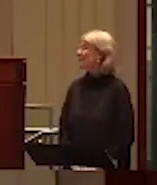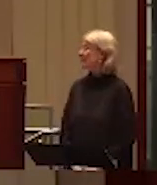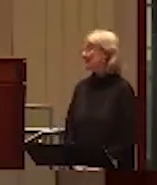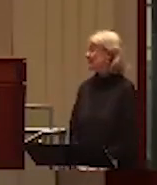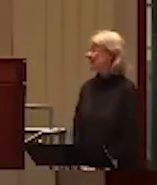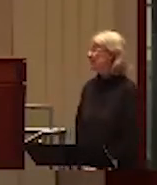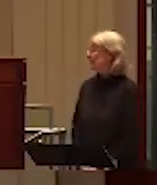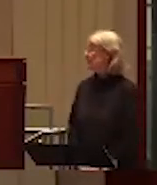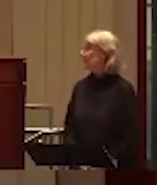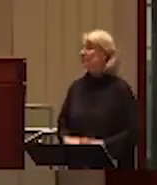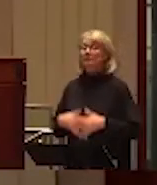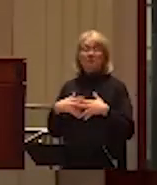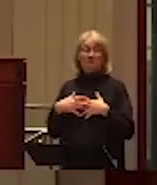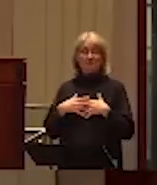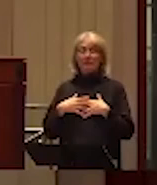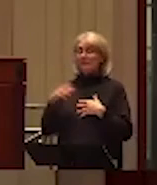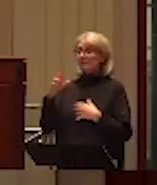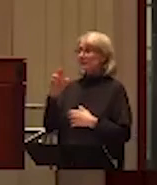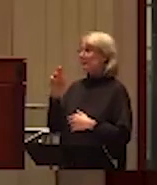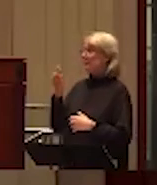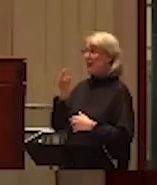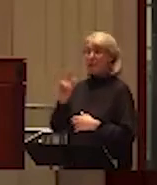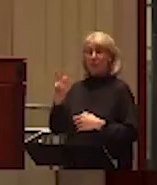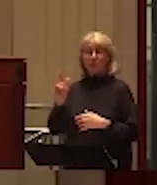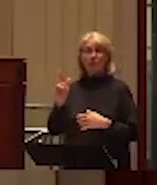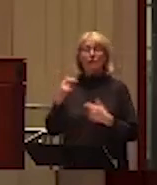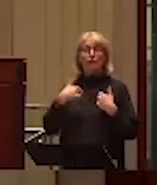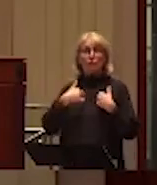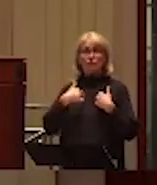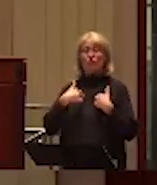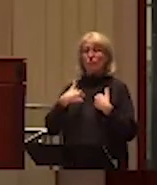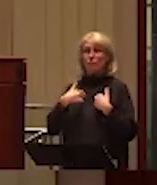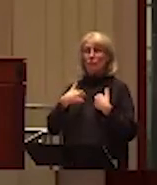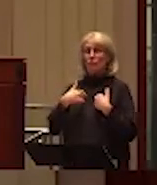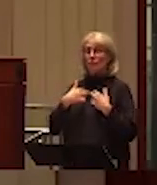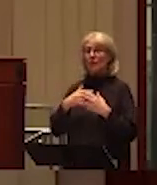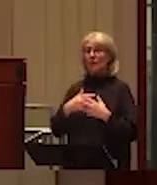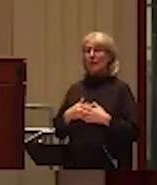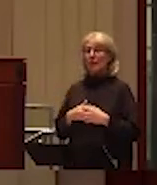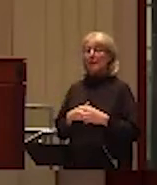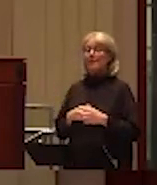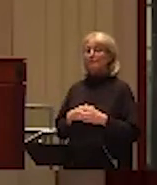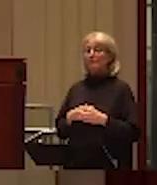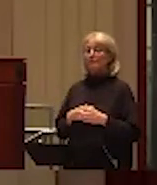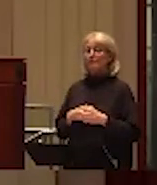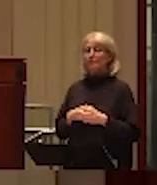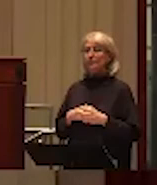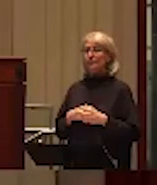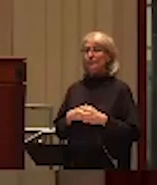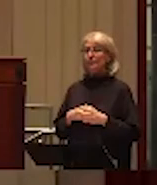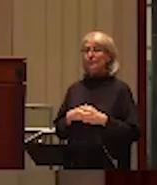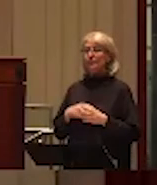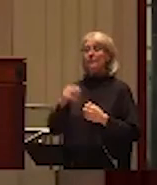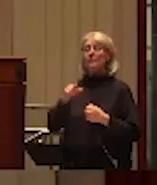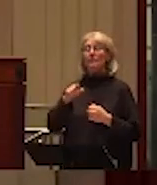I'd like to just start by saying, you know, your experience